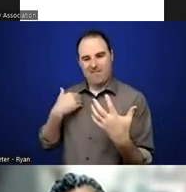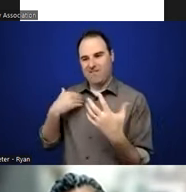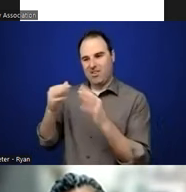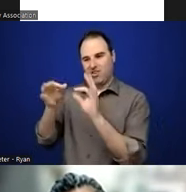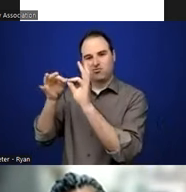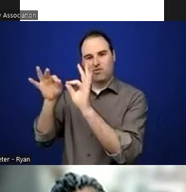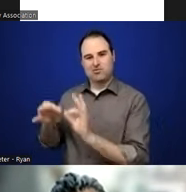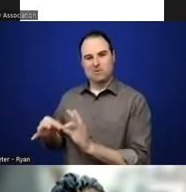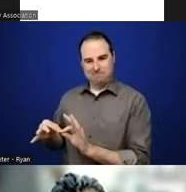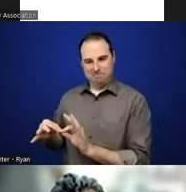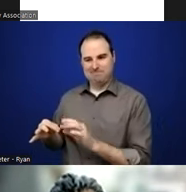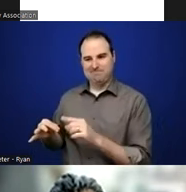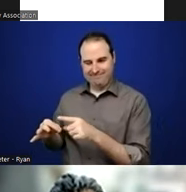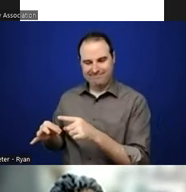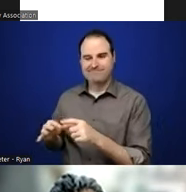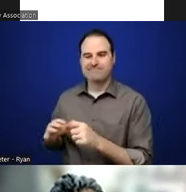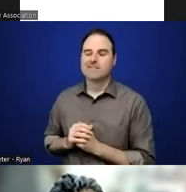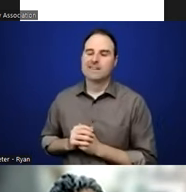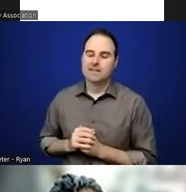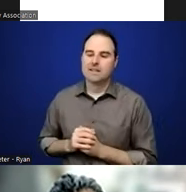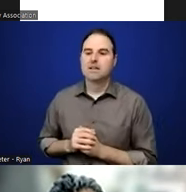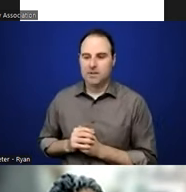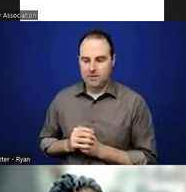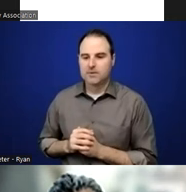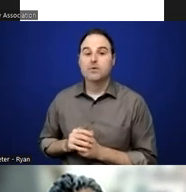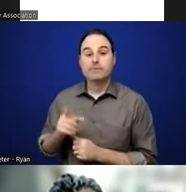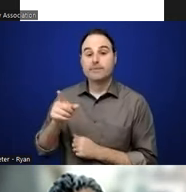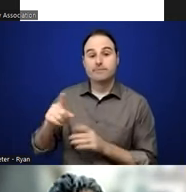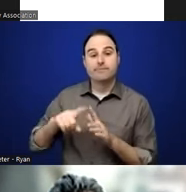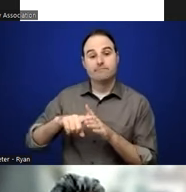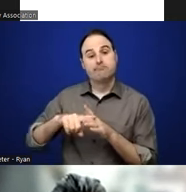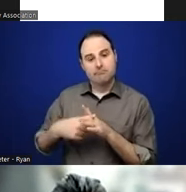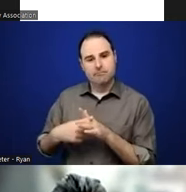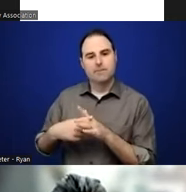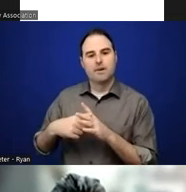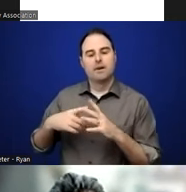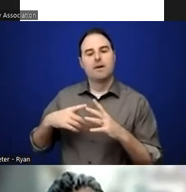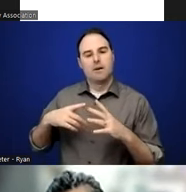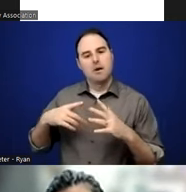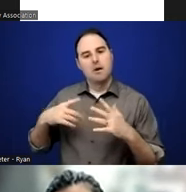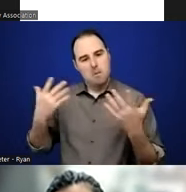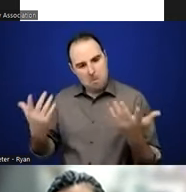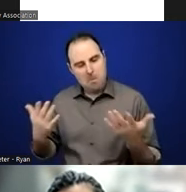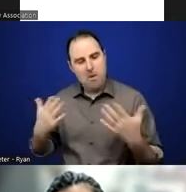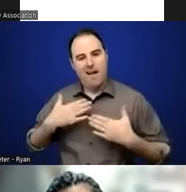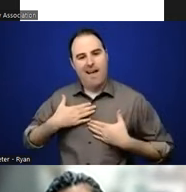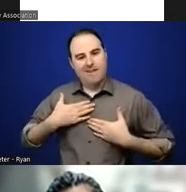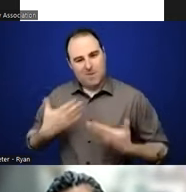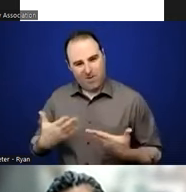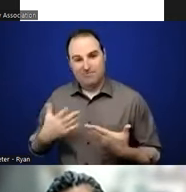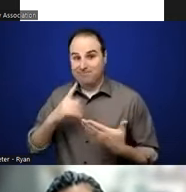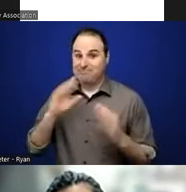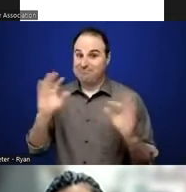really began to then acknowledge and learn about the importance of the audio to be able to hear